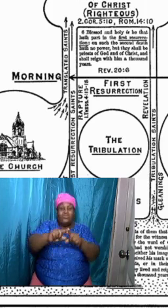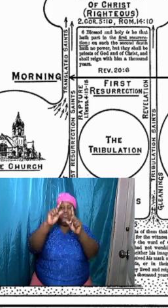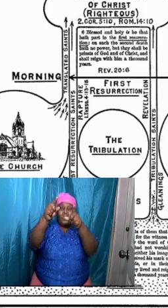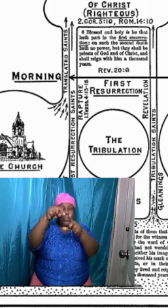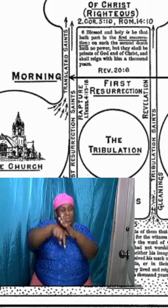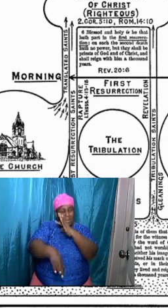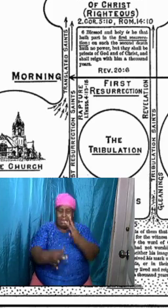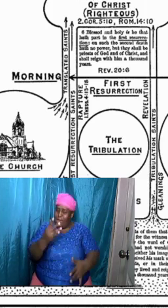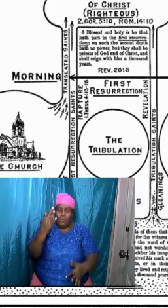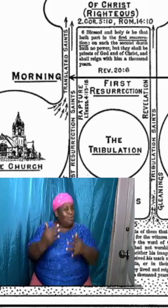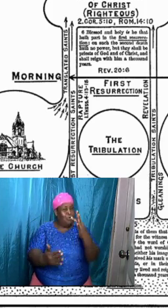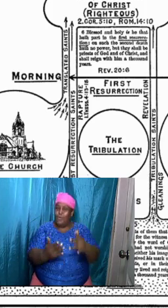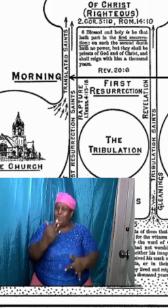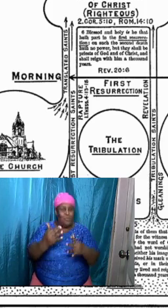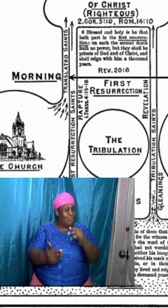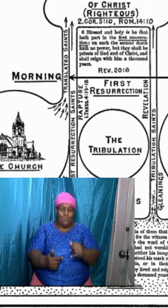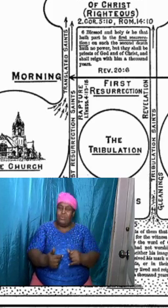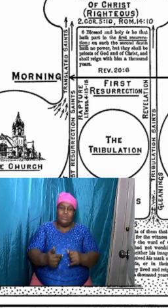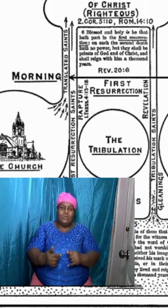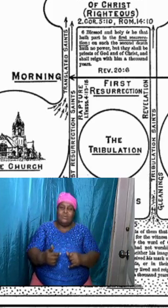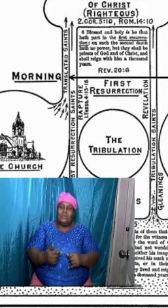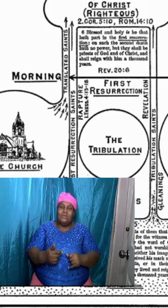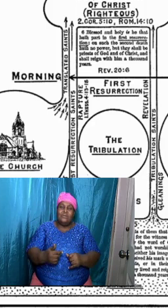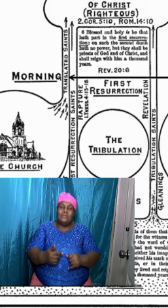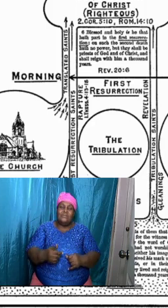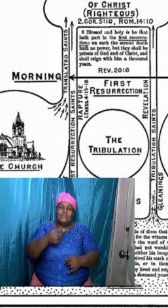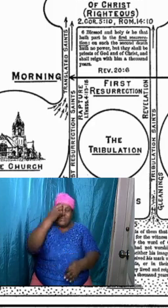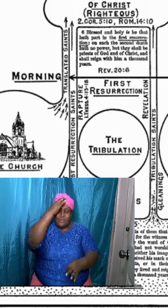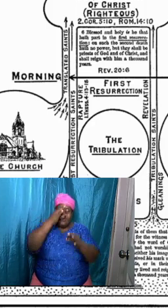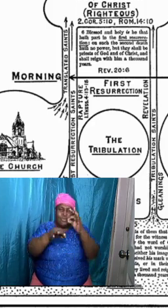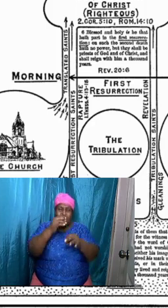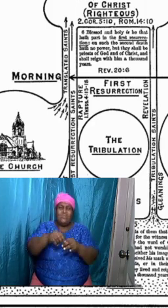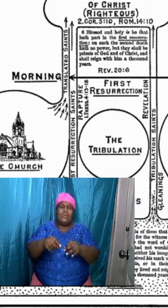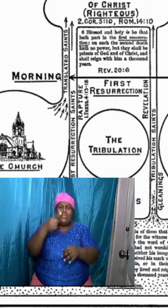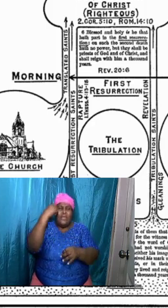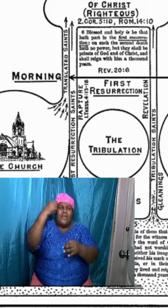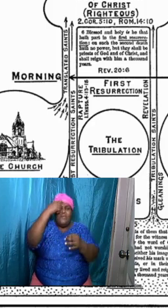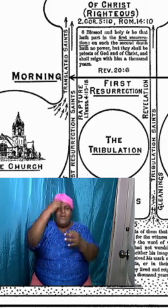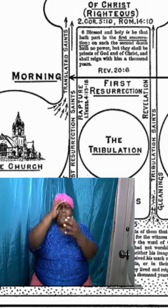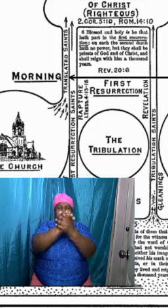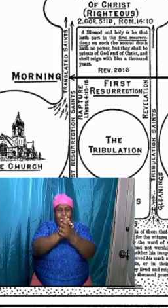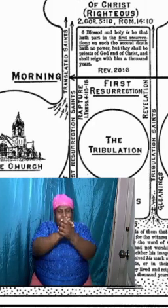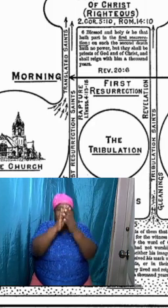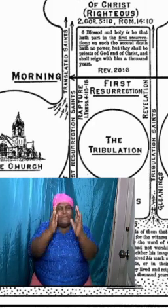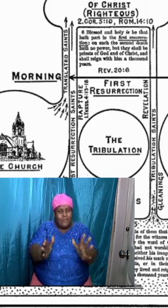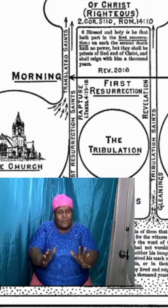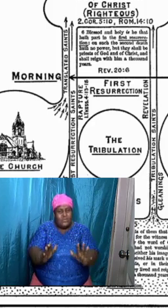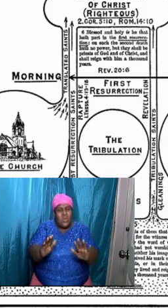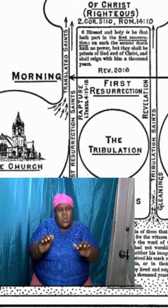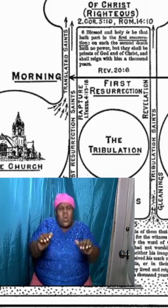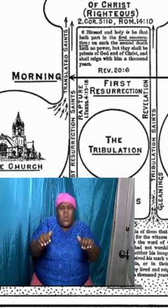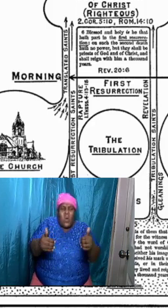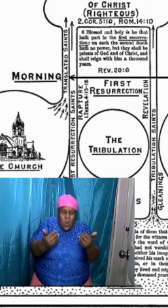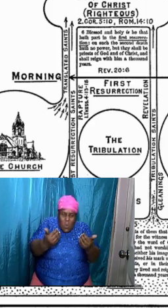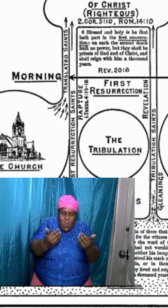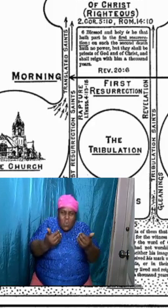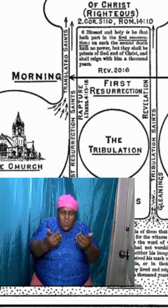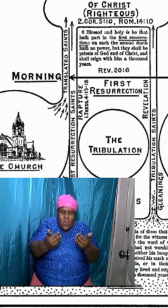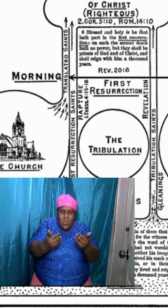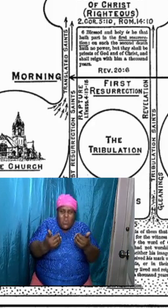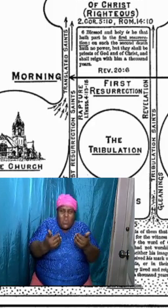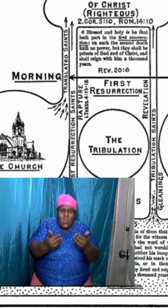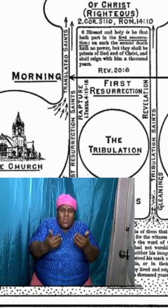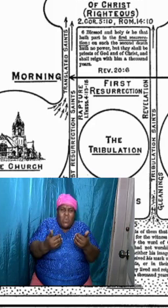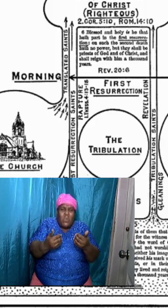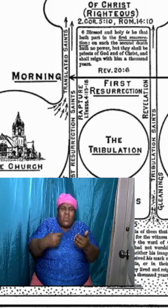judgment for believers concerning how we treated with our stewardship while